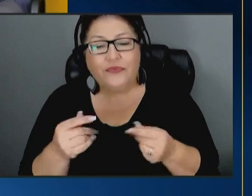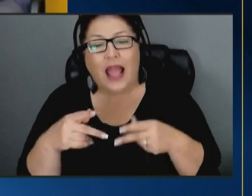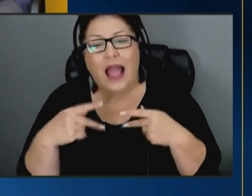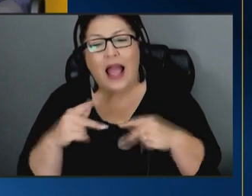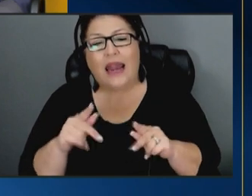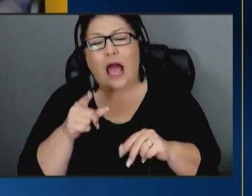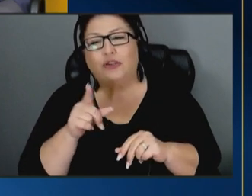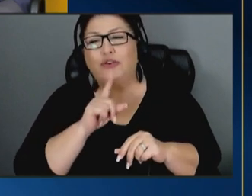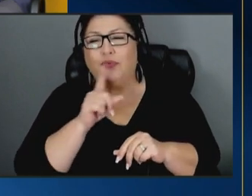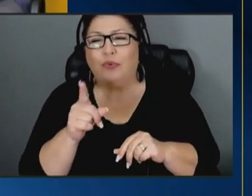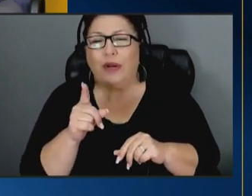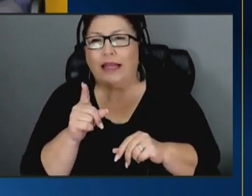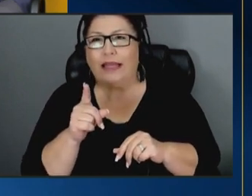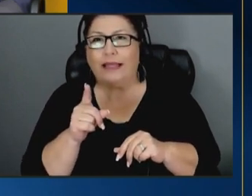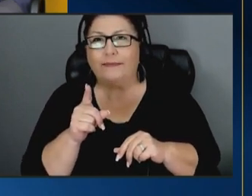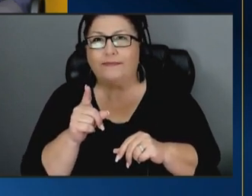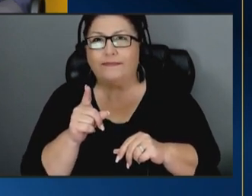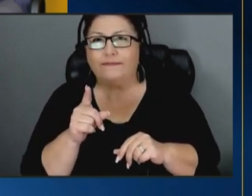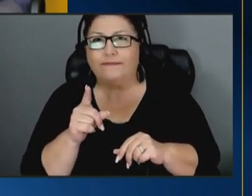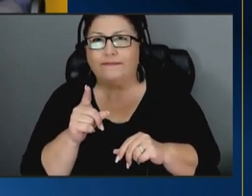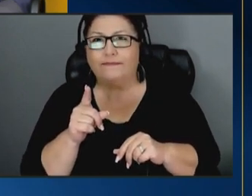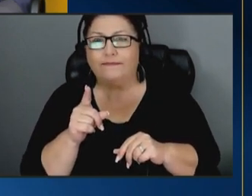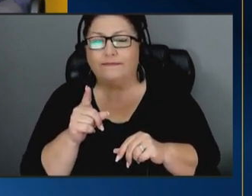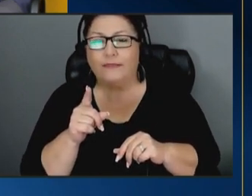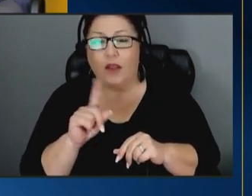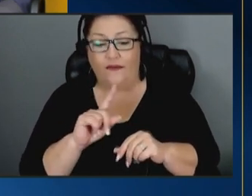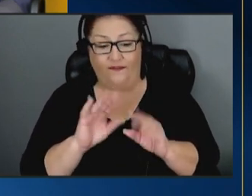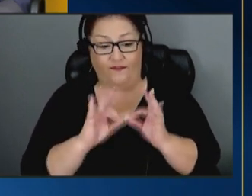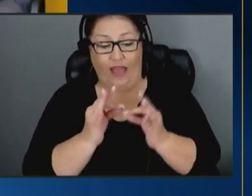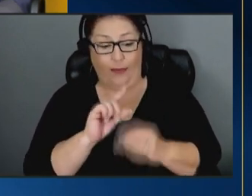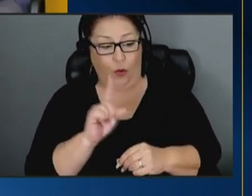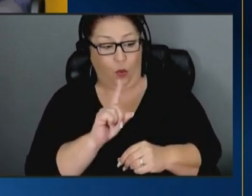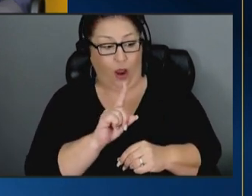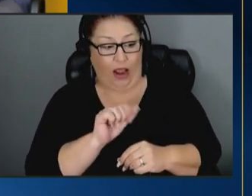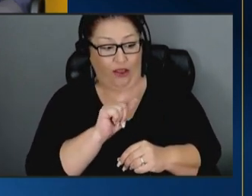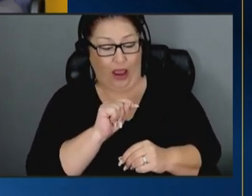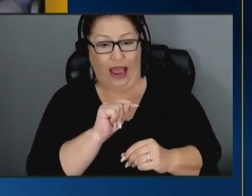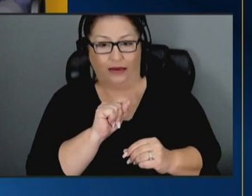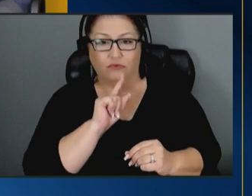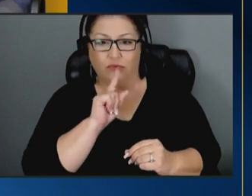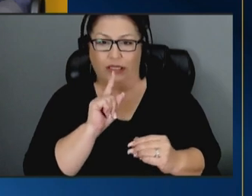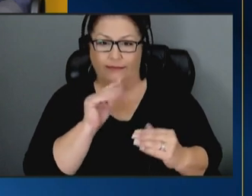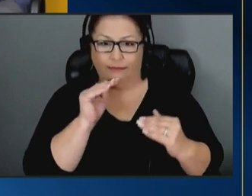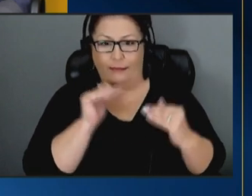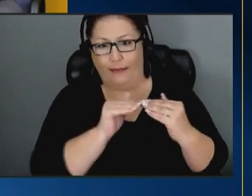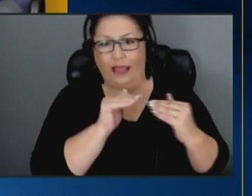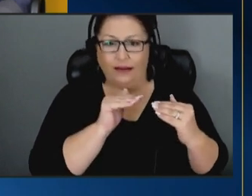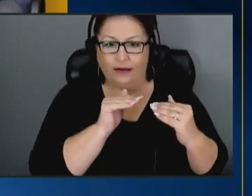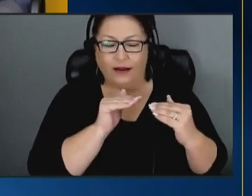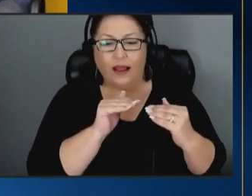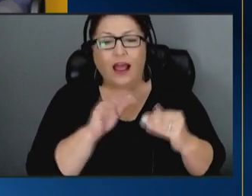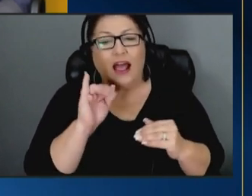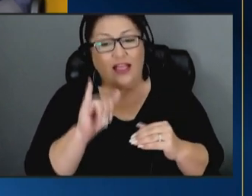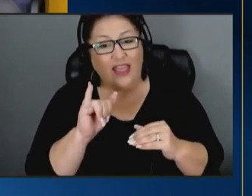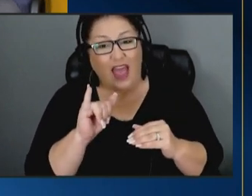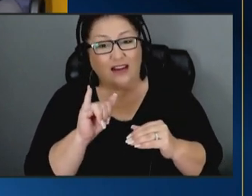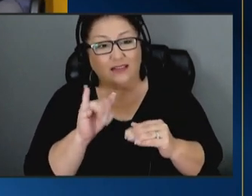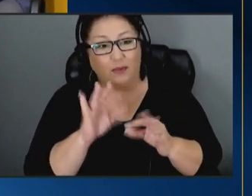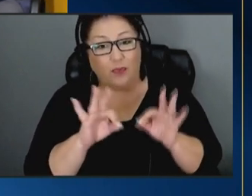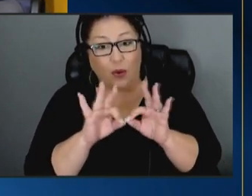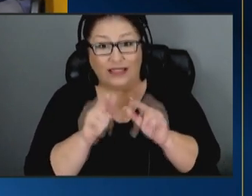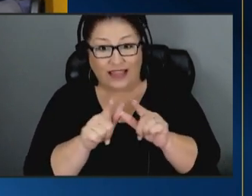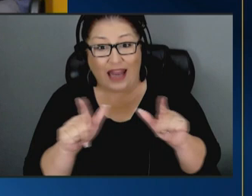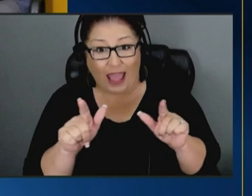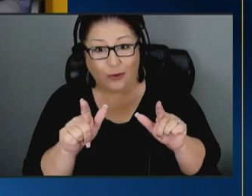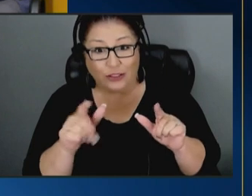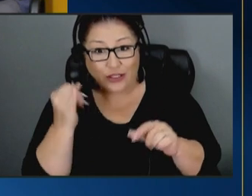really meet the families where they are and the importance of that is the language you probably if